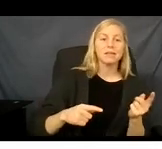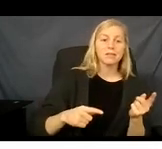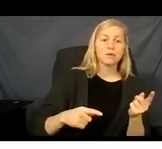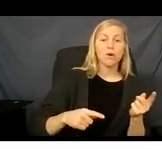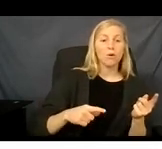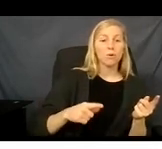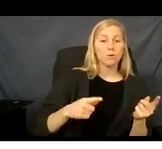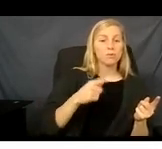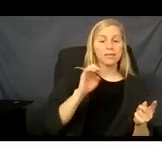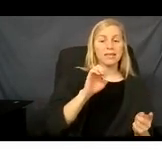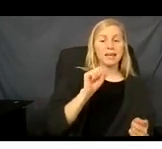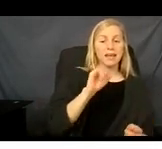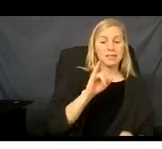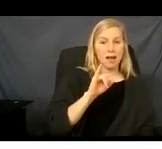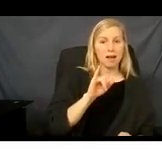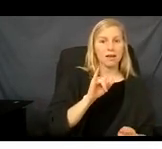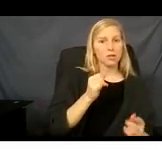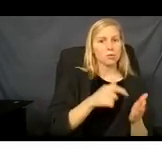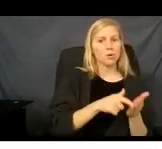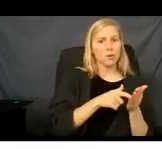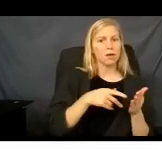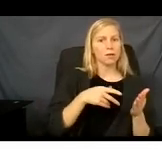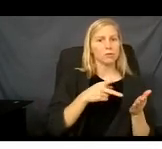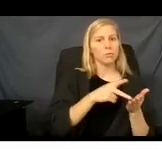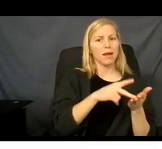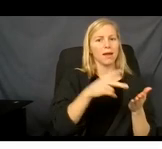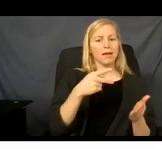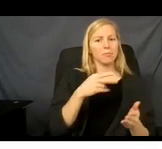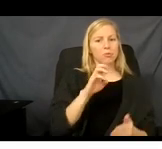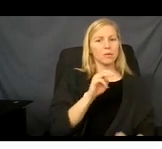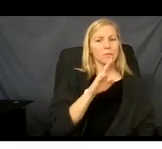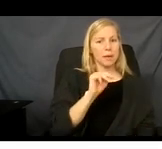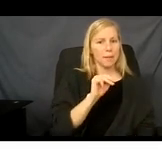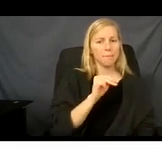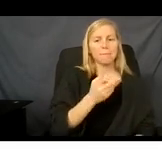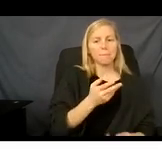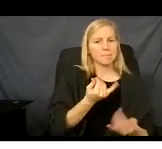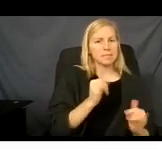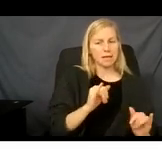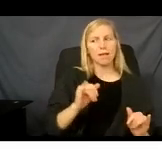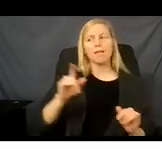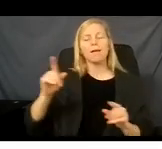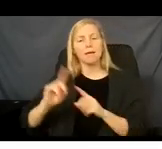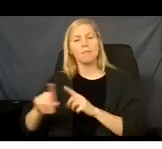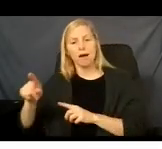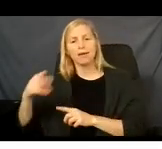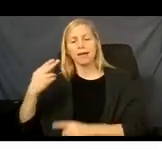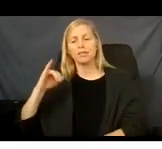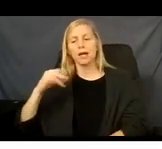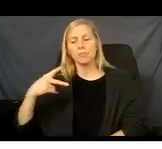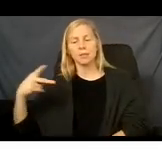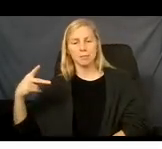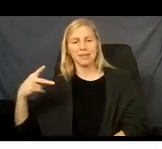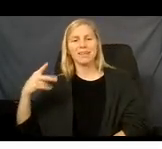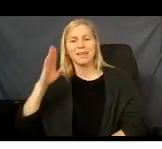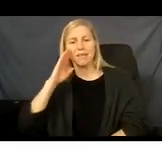coverage than give you the entire Medicaid coverage. You will still be covered by your employer, but Medicaid